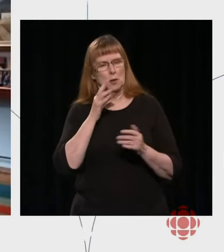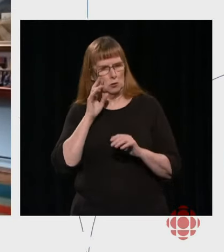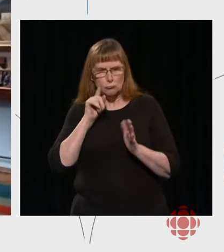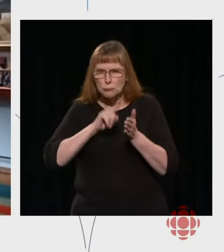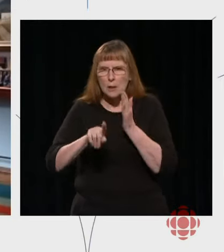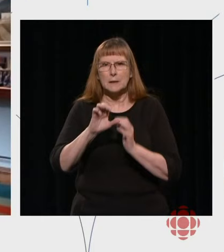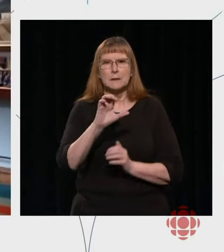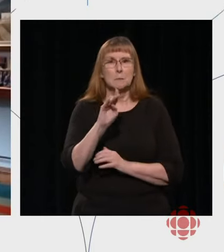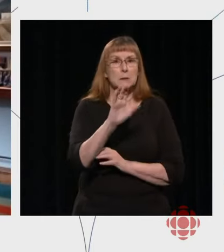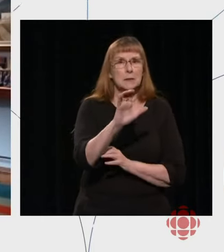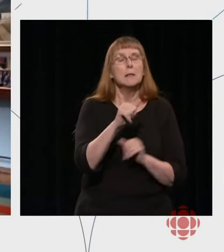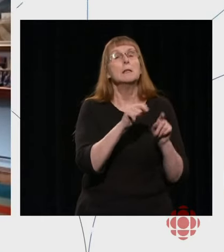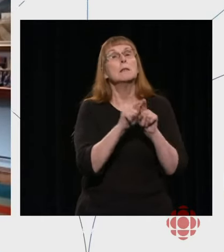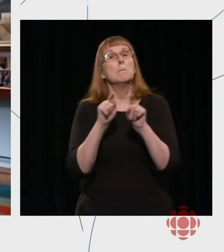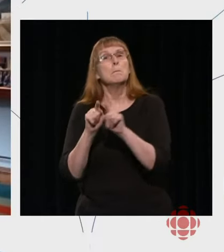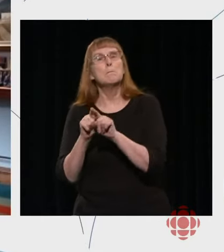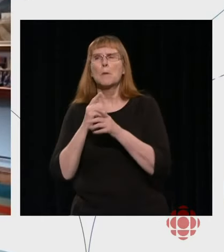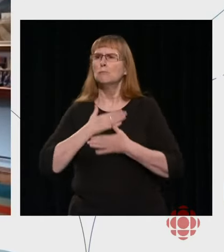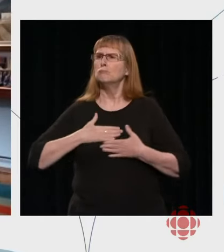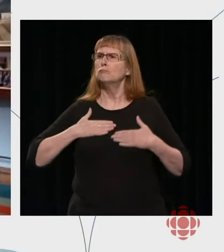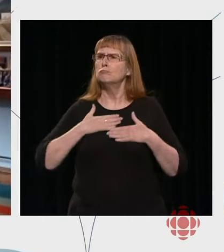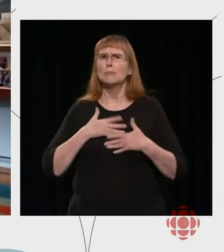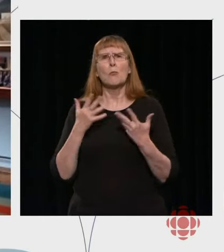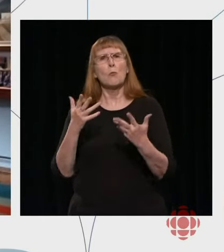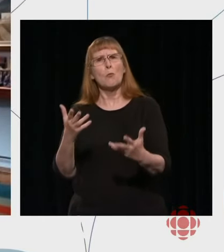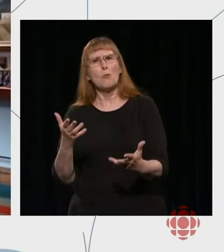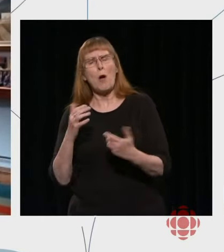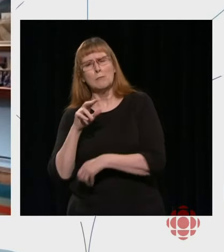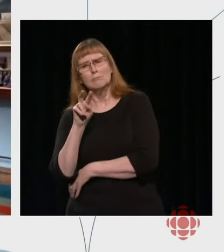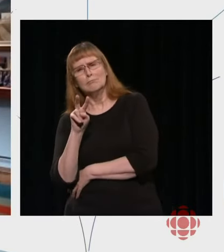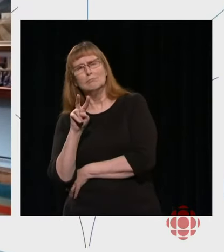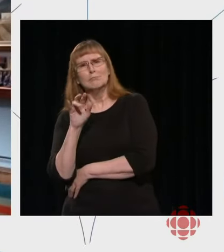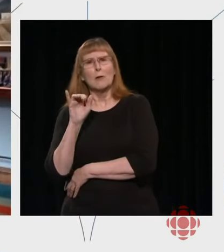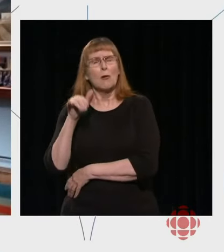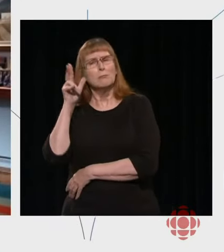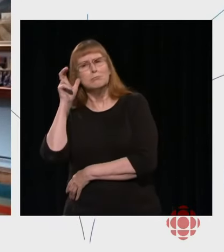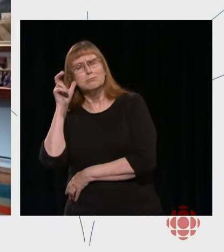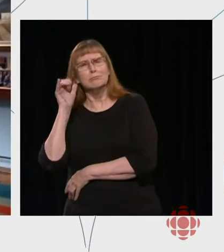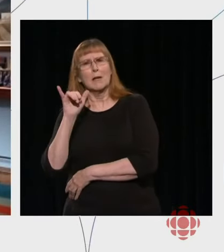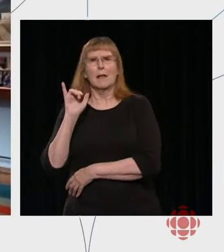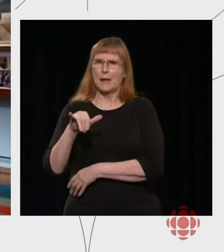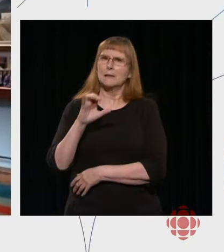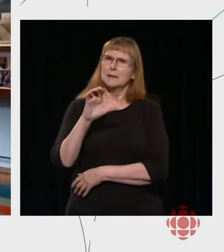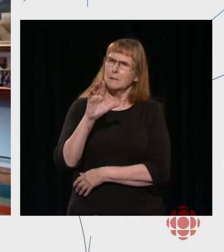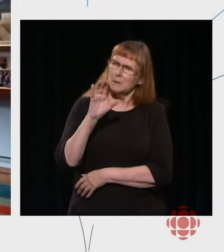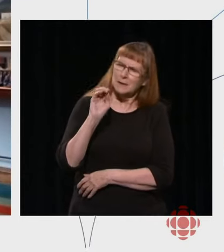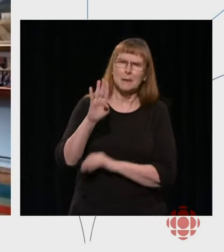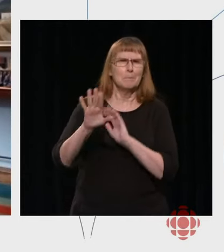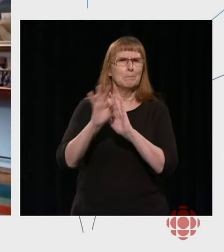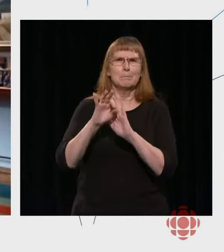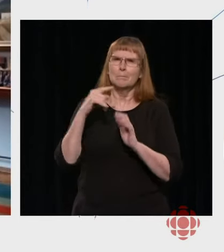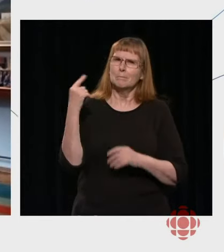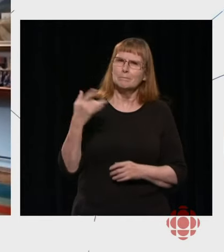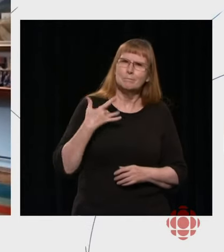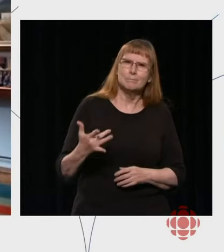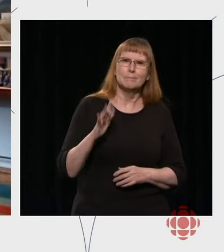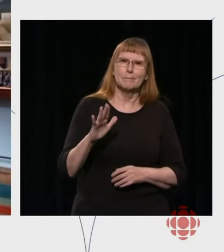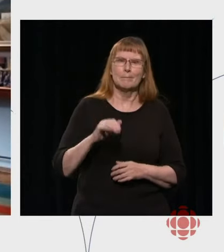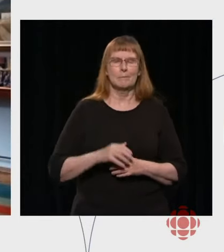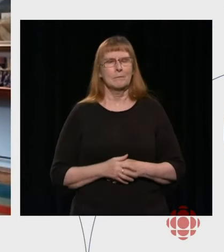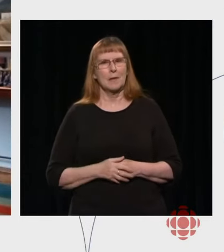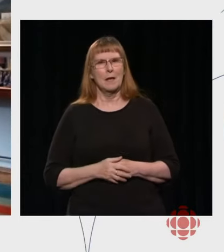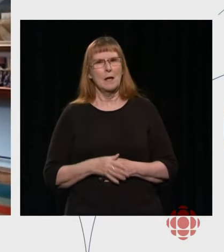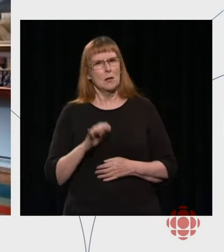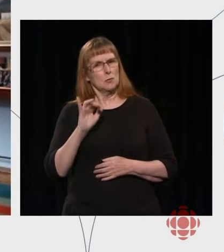change. But the mission to inform and entertain remains the same.